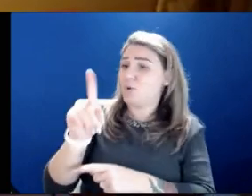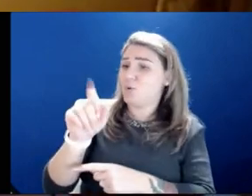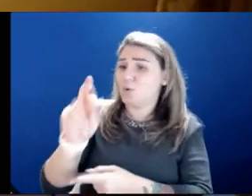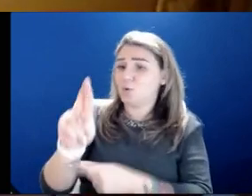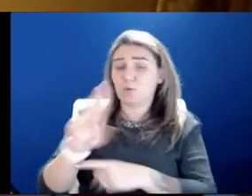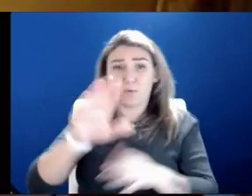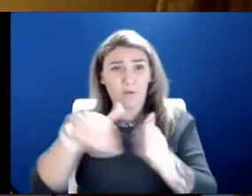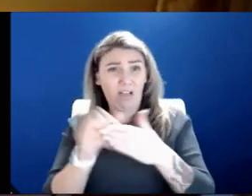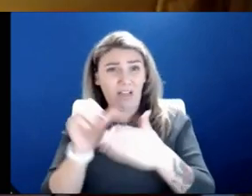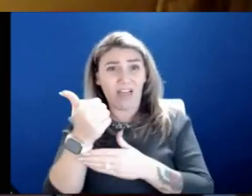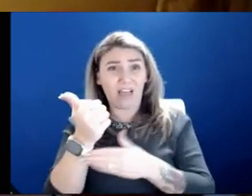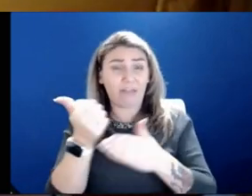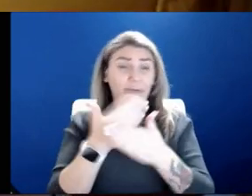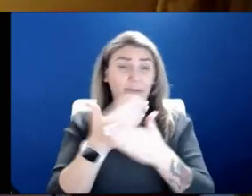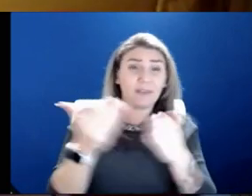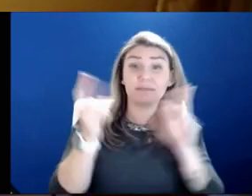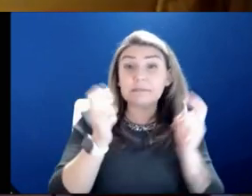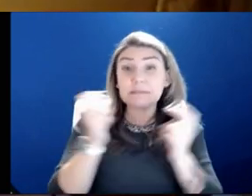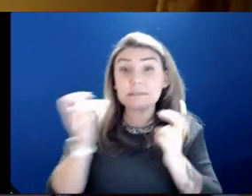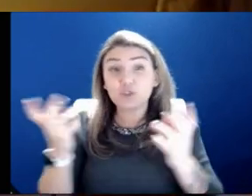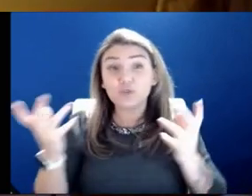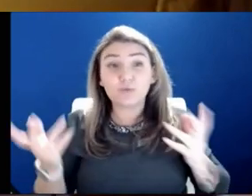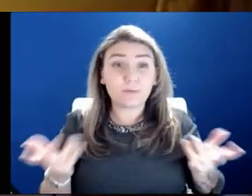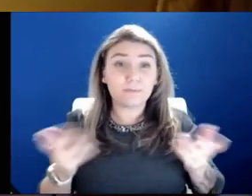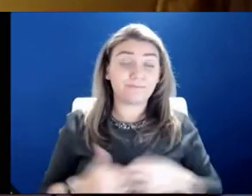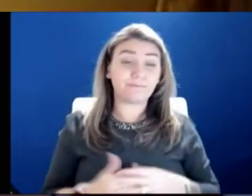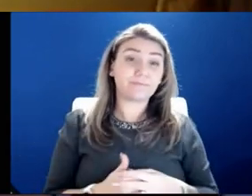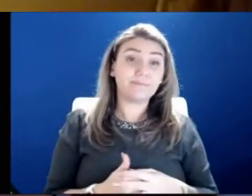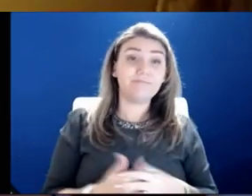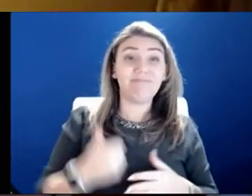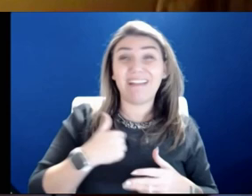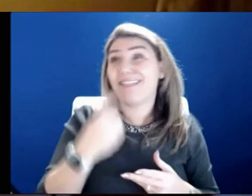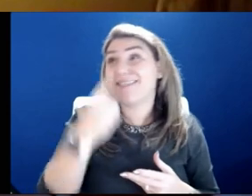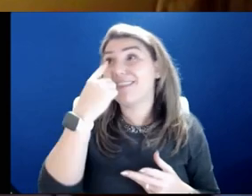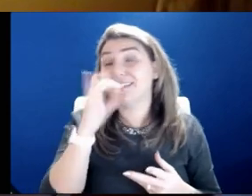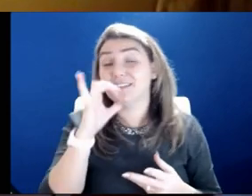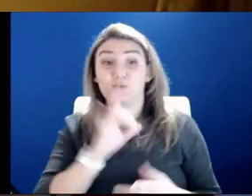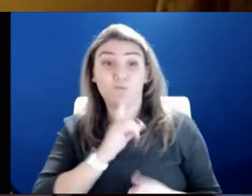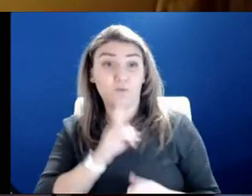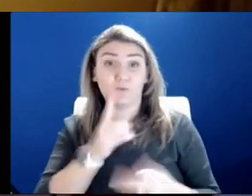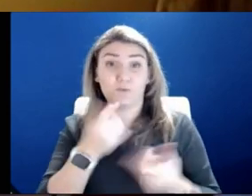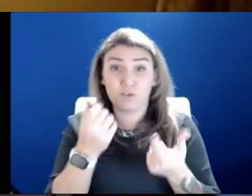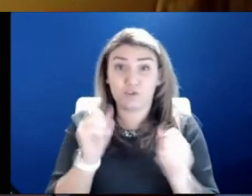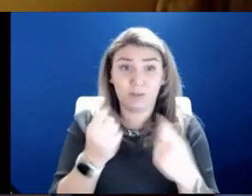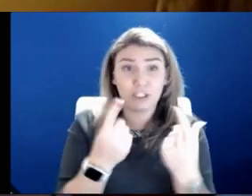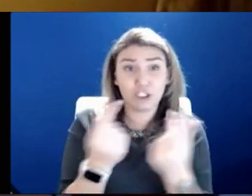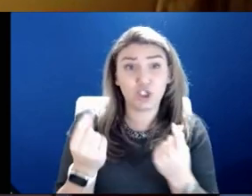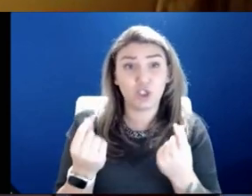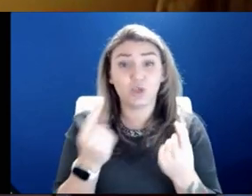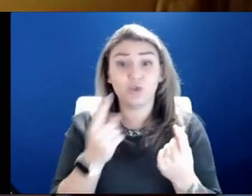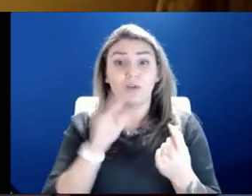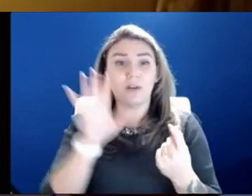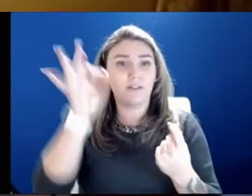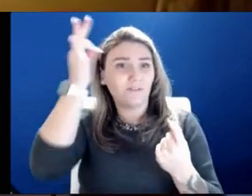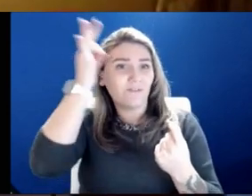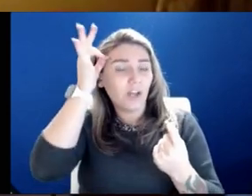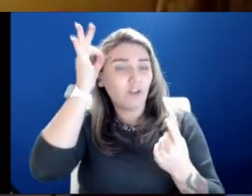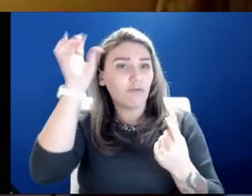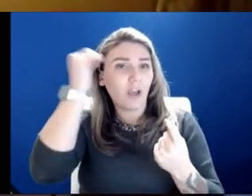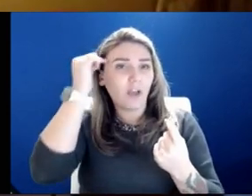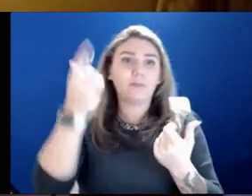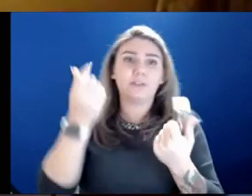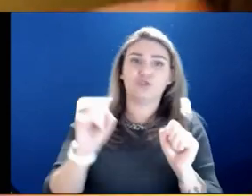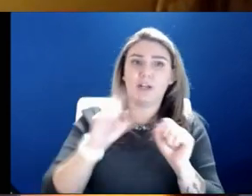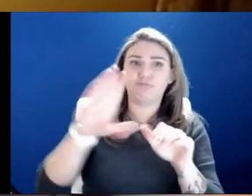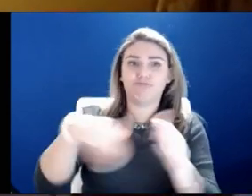issue? You know, I, I, I think that's what we're really trying to get to. know the federal government is trying to get to